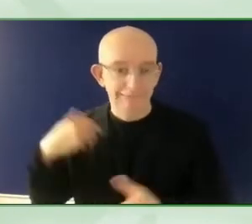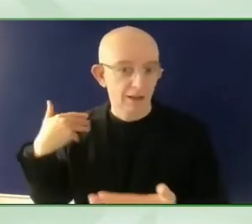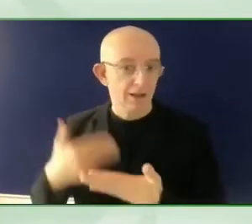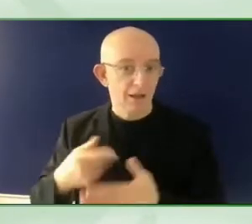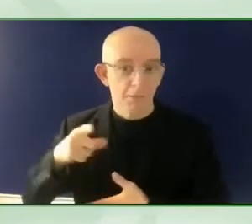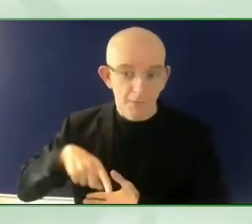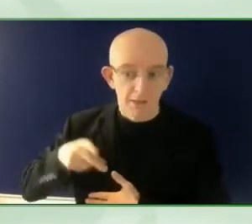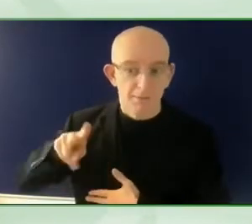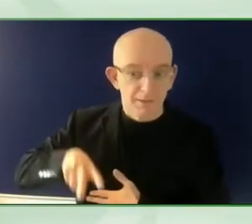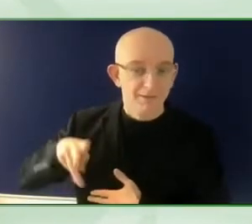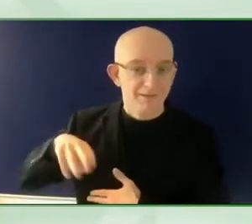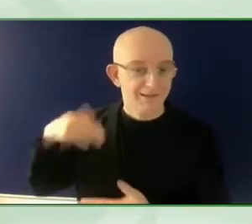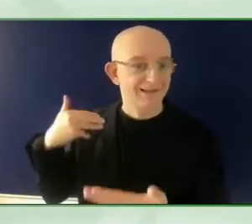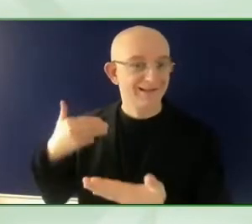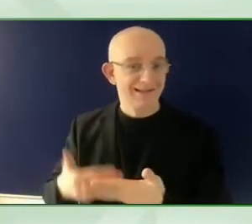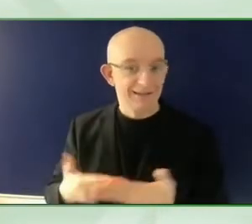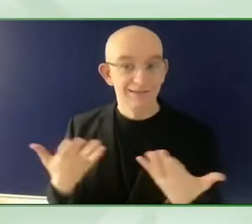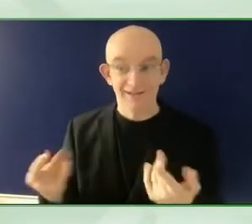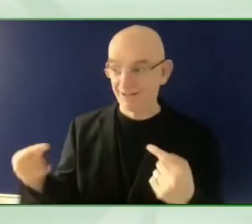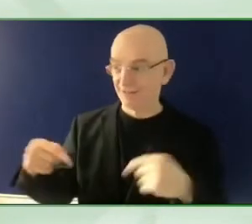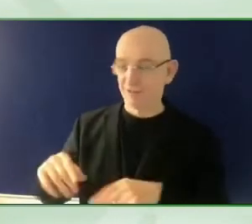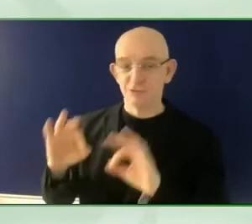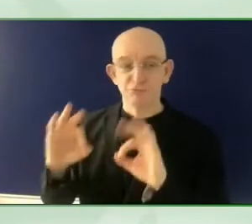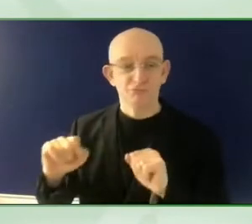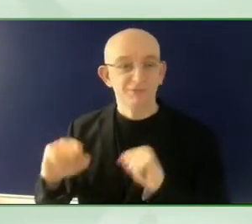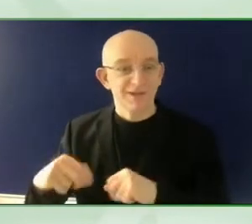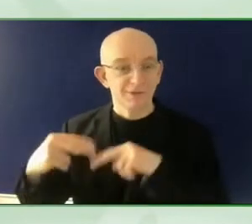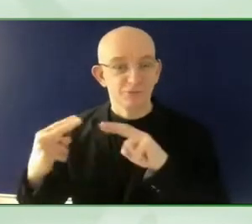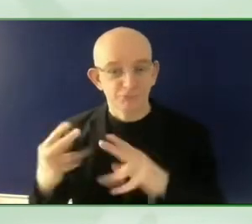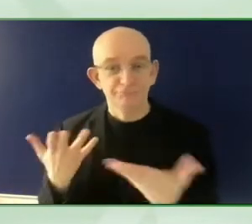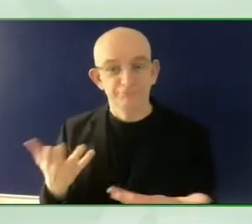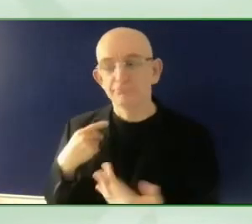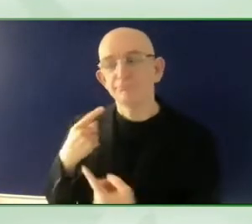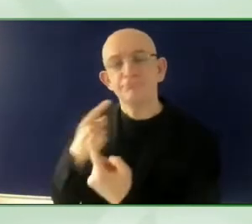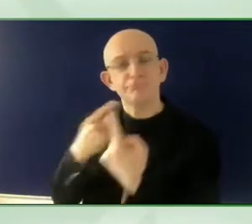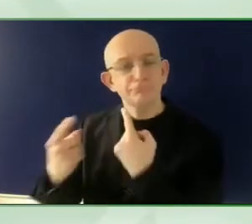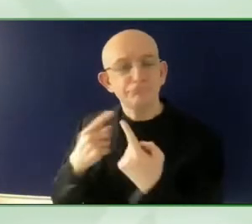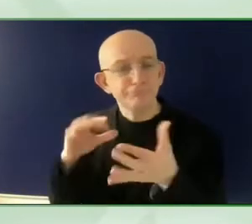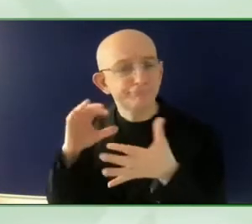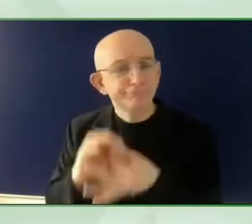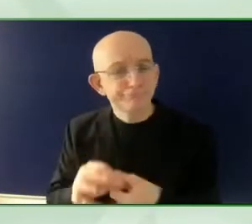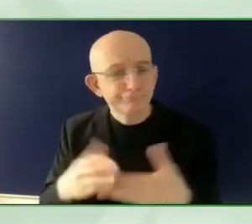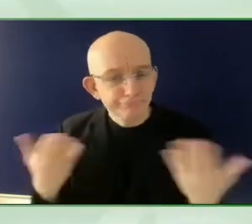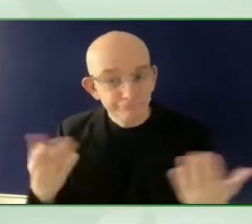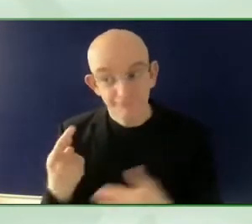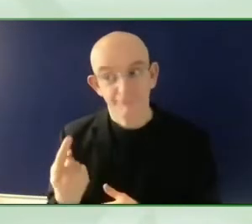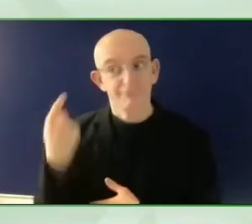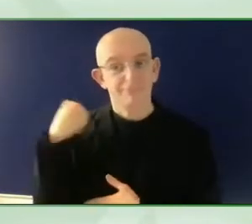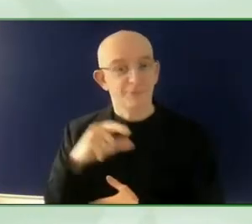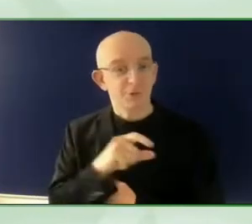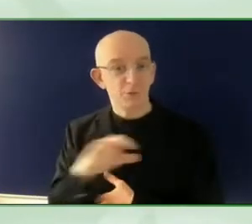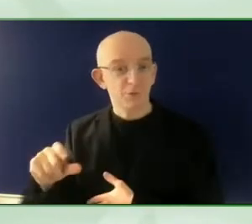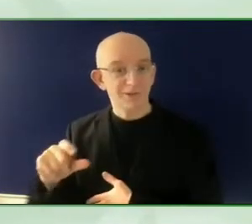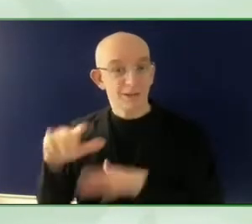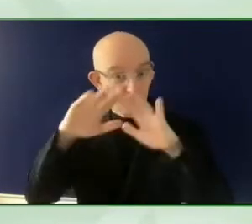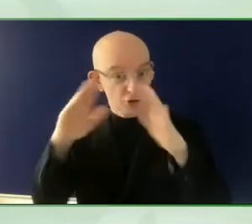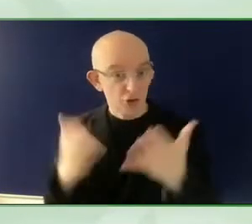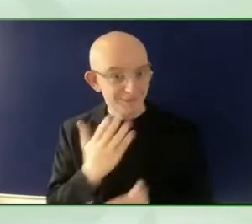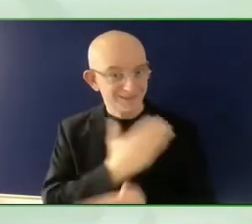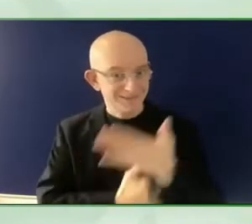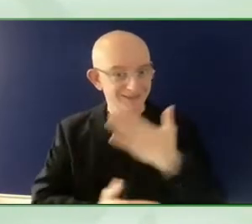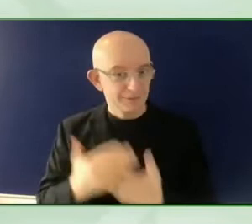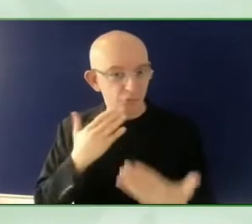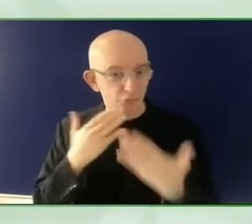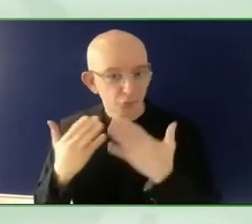what are your takeaways? How did it go? What were your learnings? What were the main